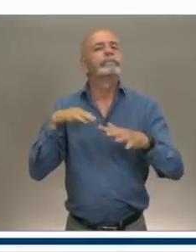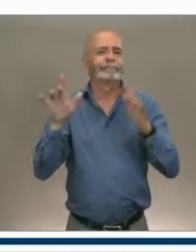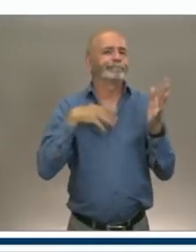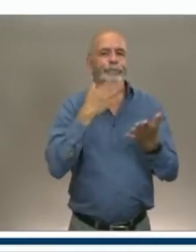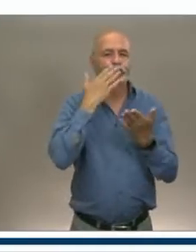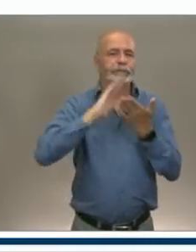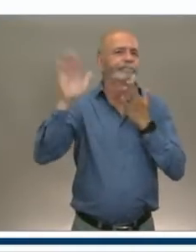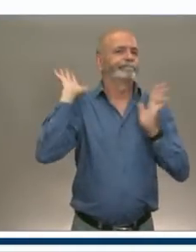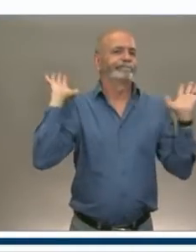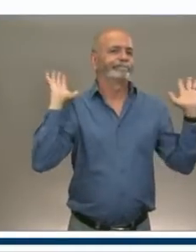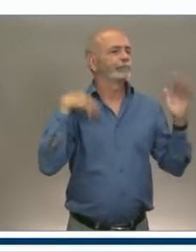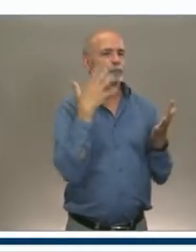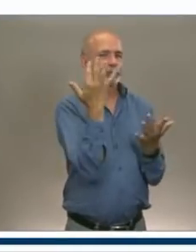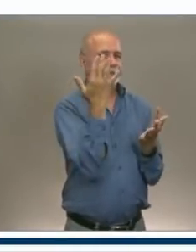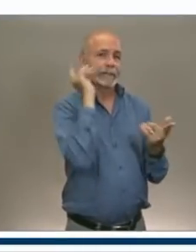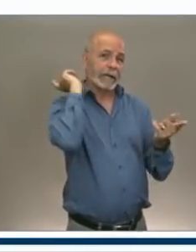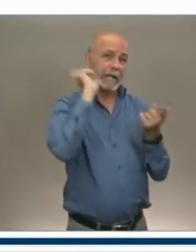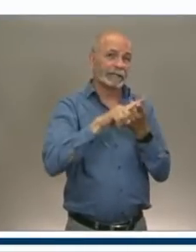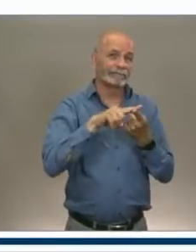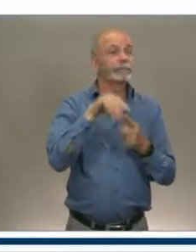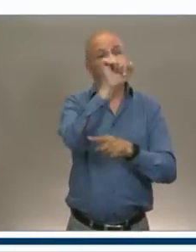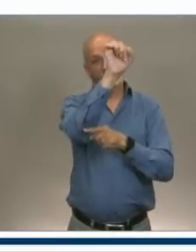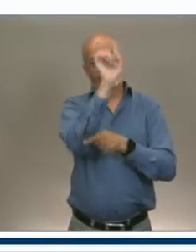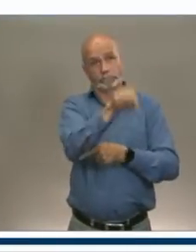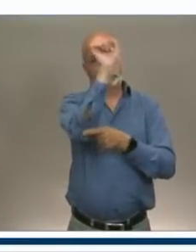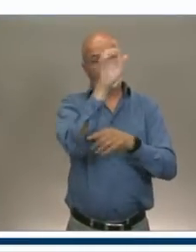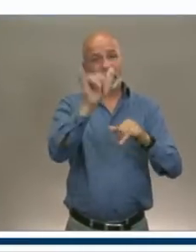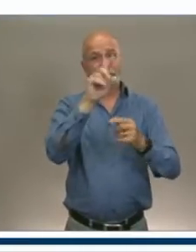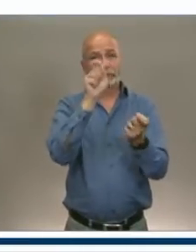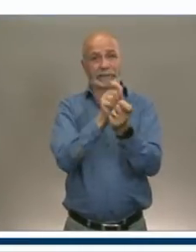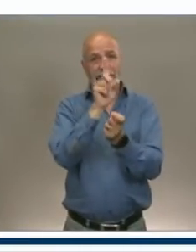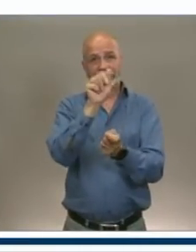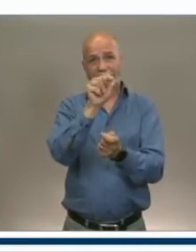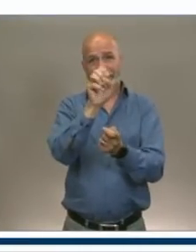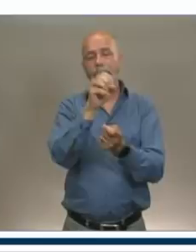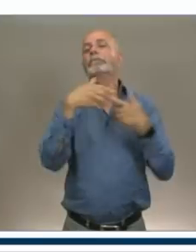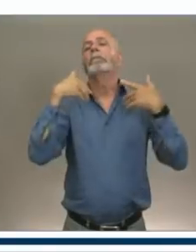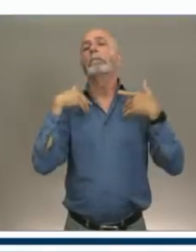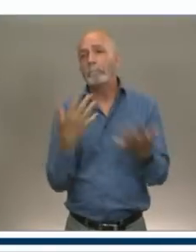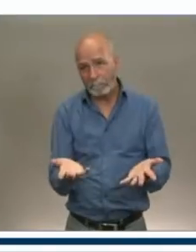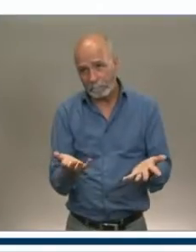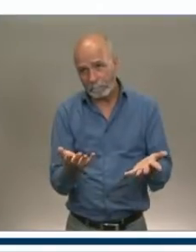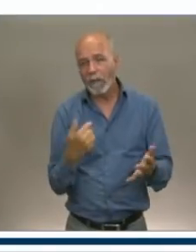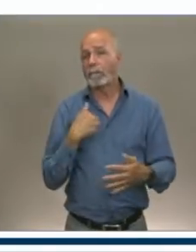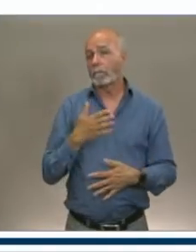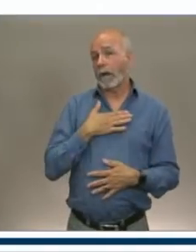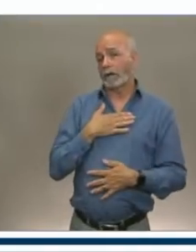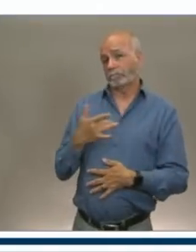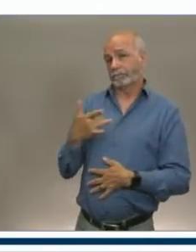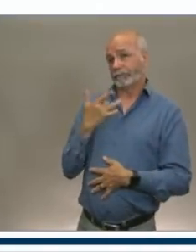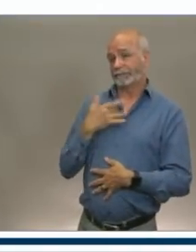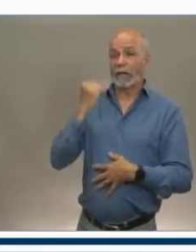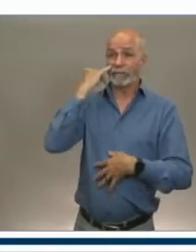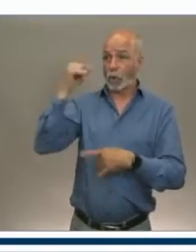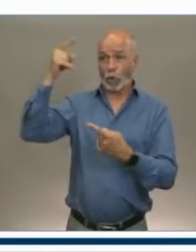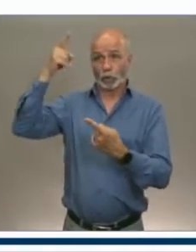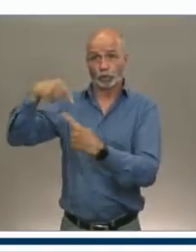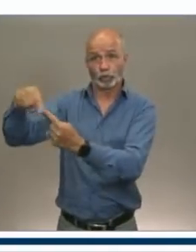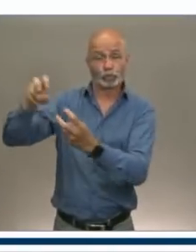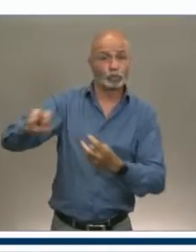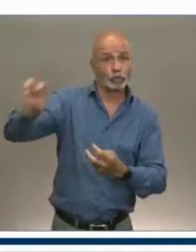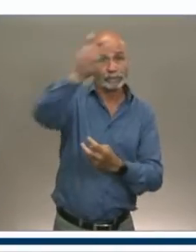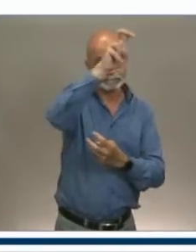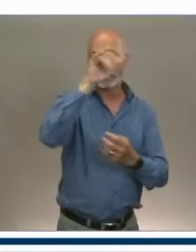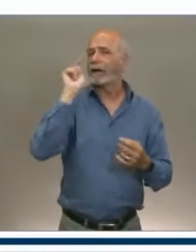travel plans. So the number one ask that I had from tourism operators to get everything going and to get bookings